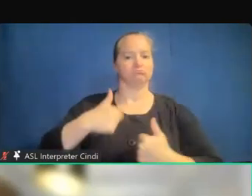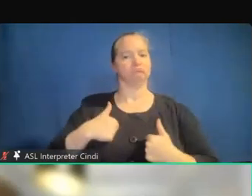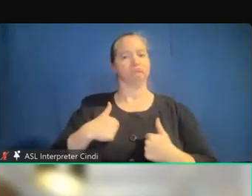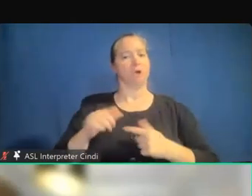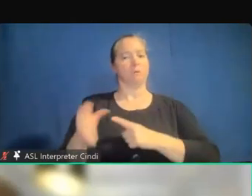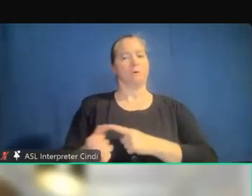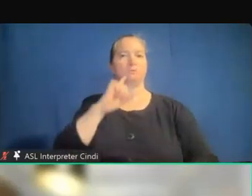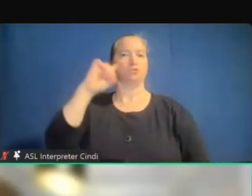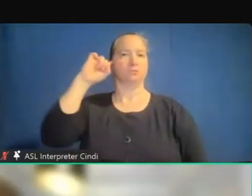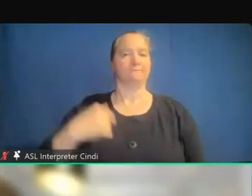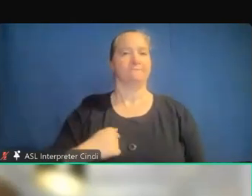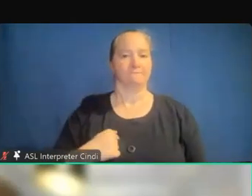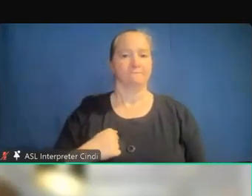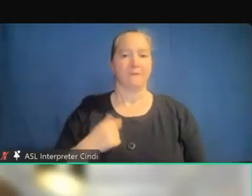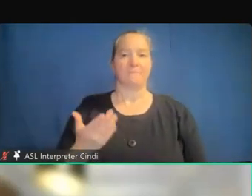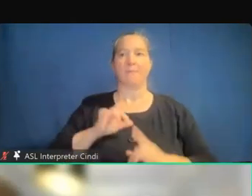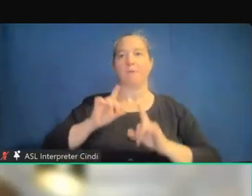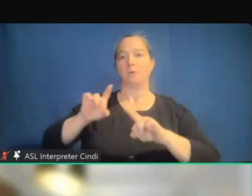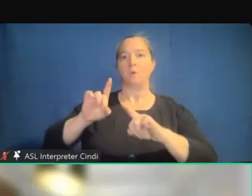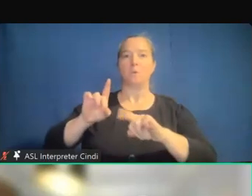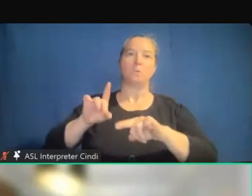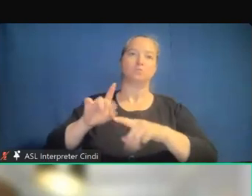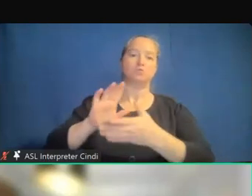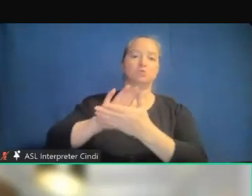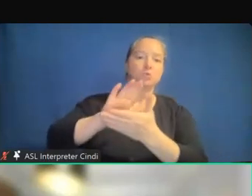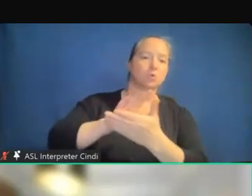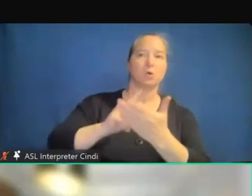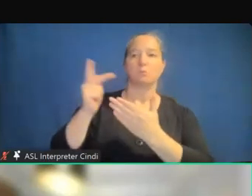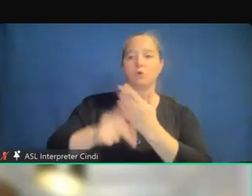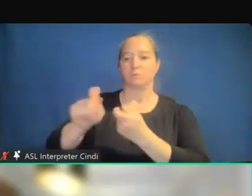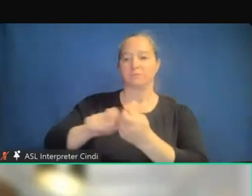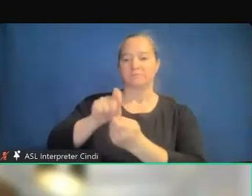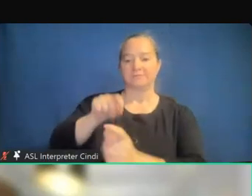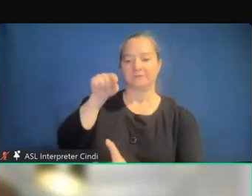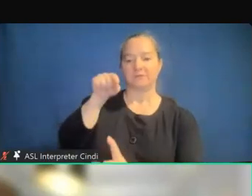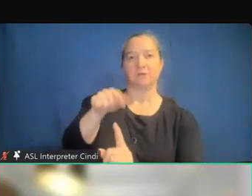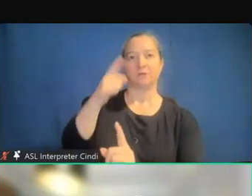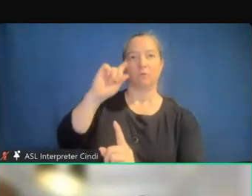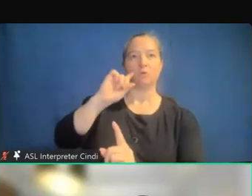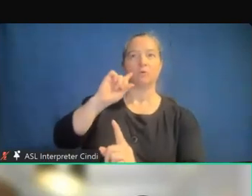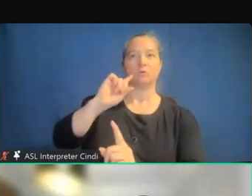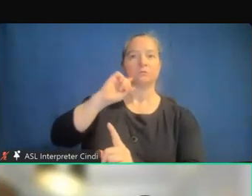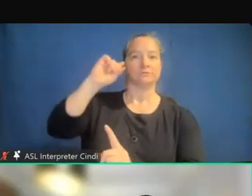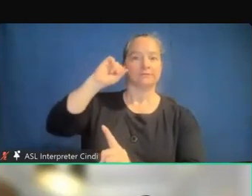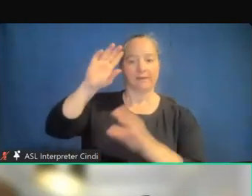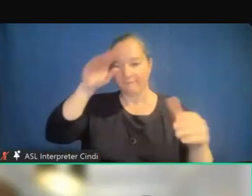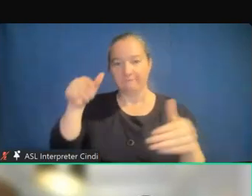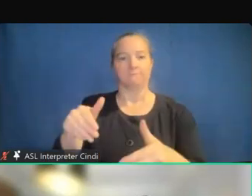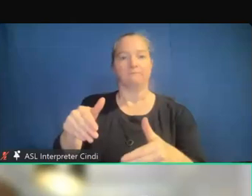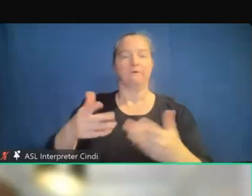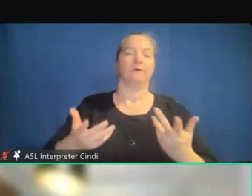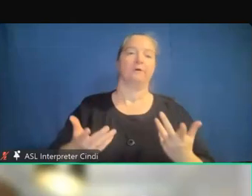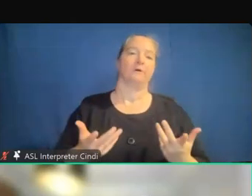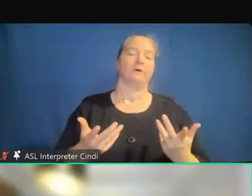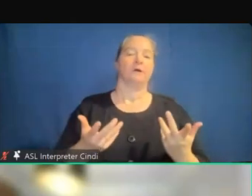deaf. They may attend schools and programs specifically tailored for deaf individuals